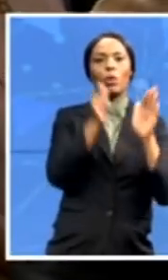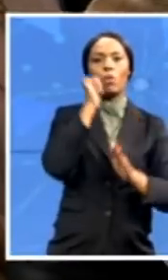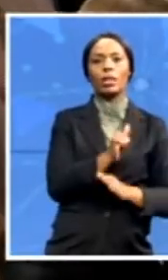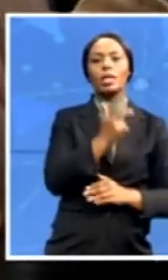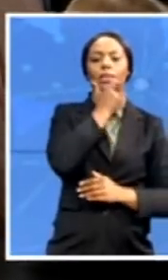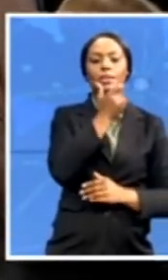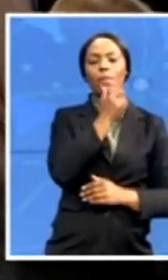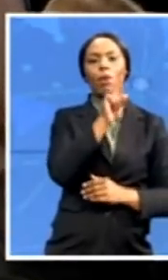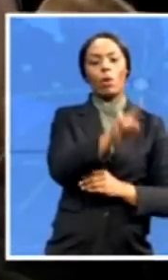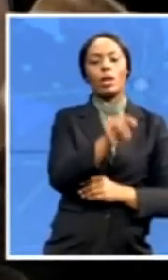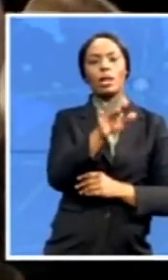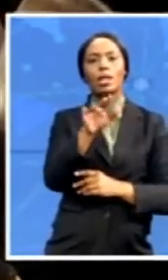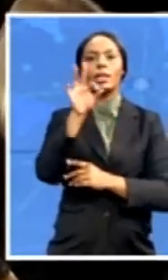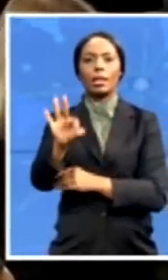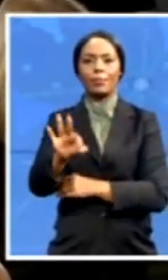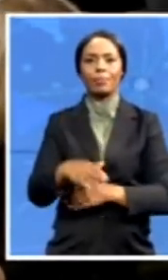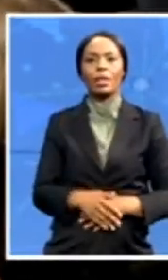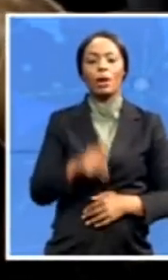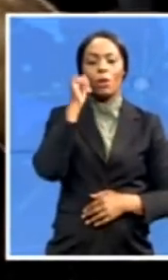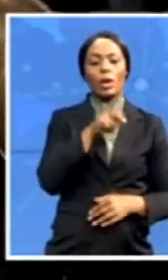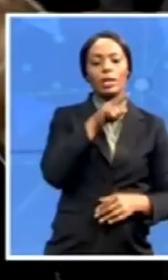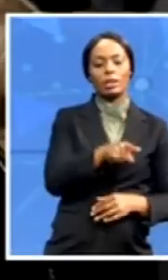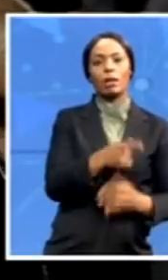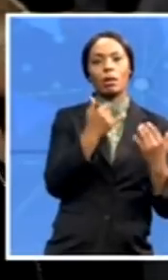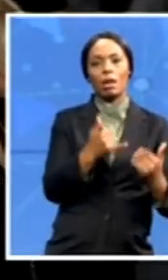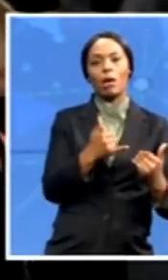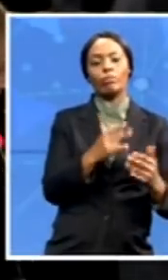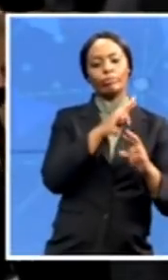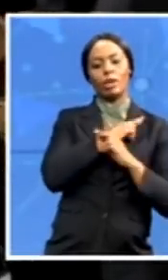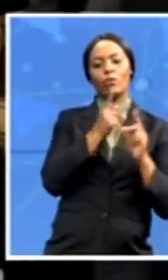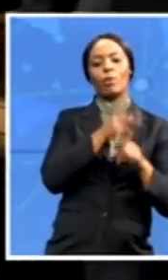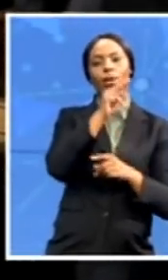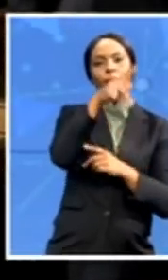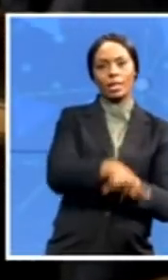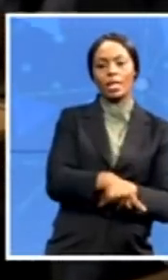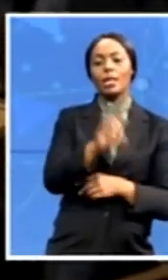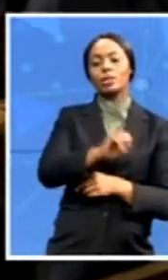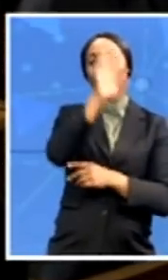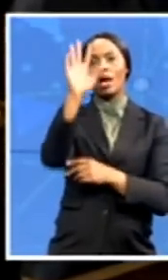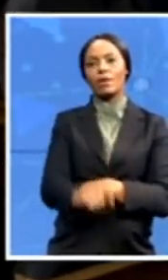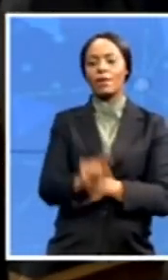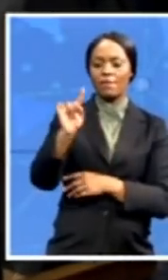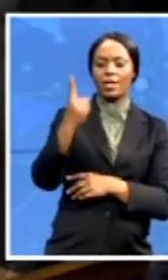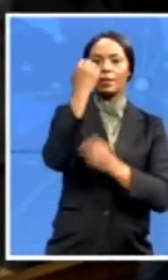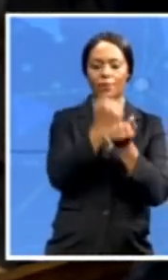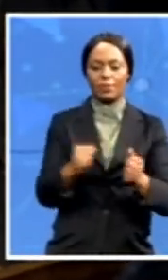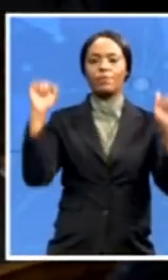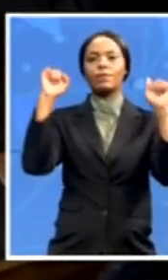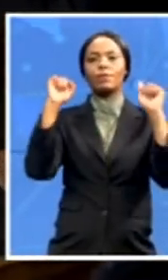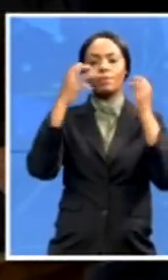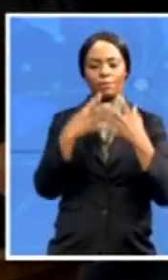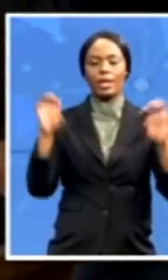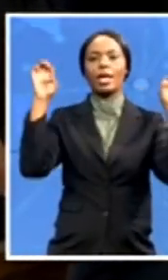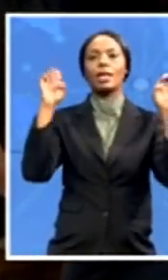Party to the second place in South Africa's first fully representative general election on 27